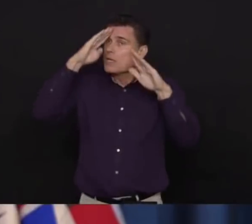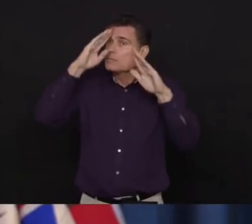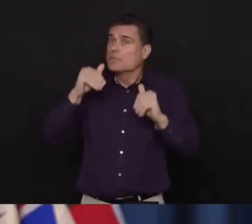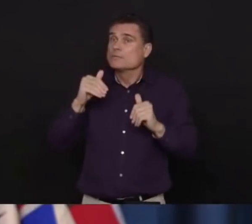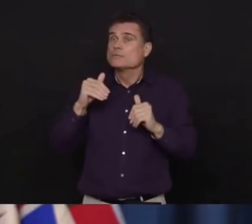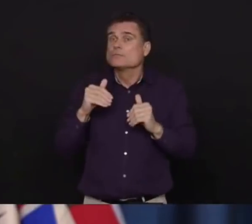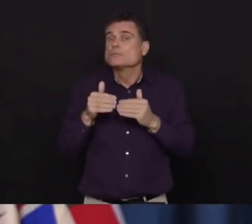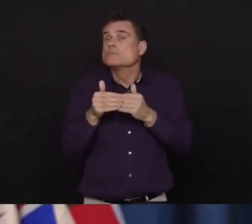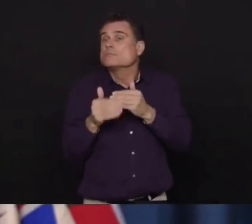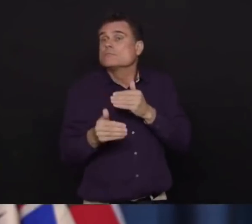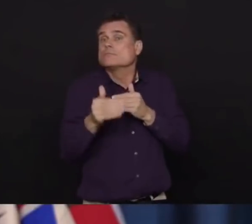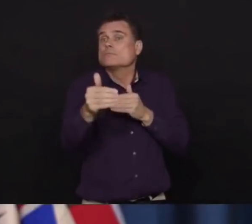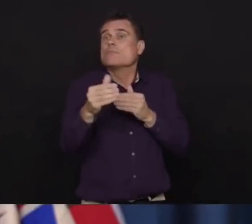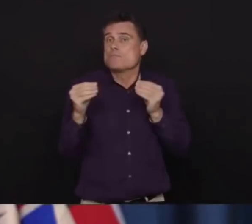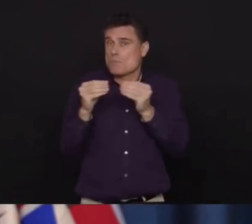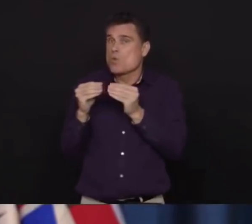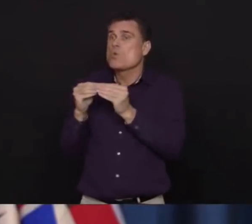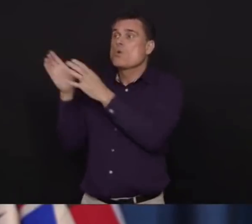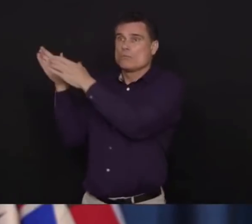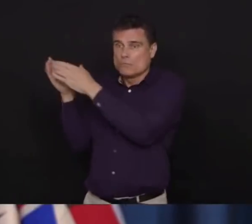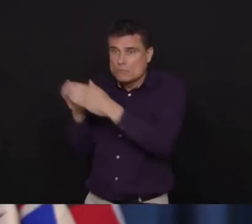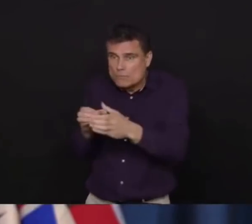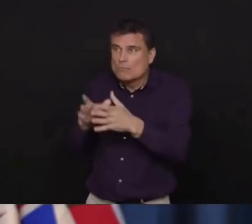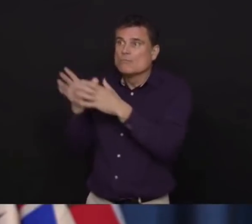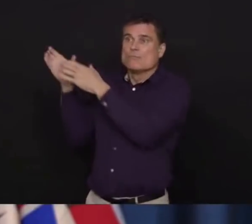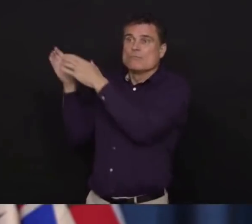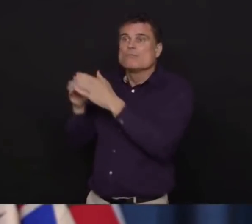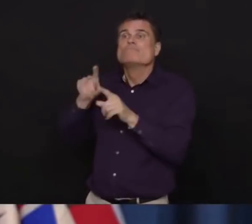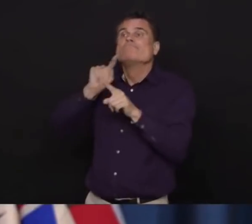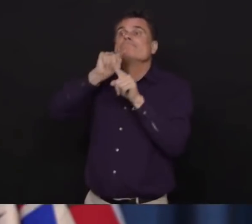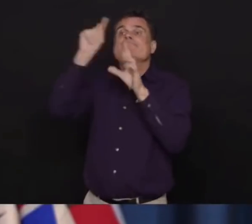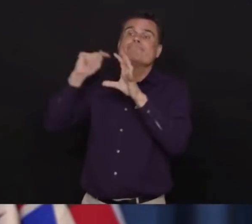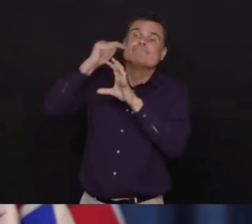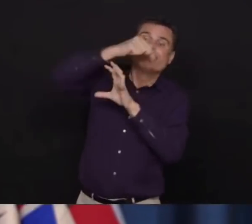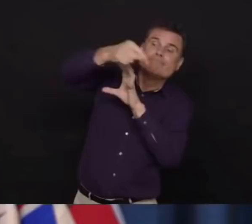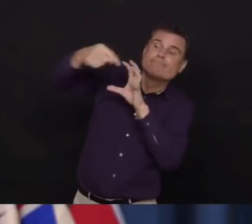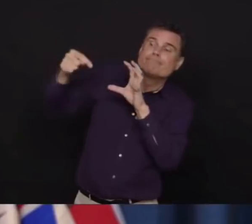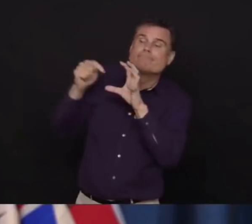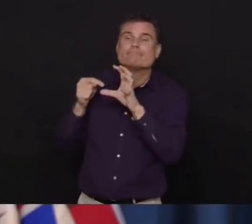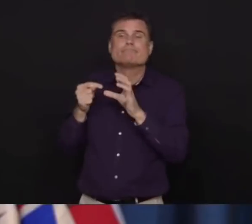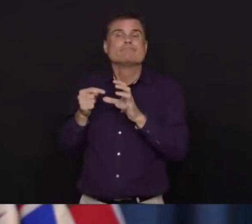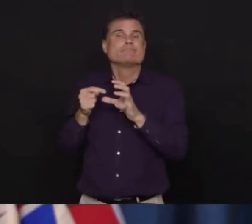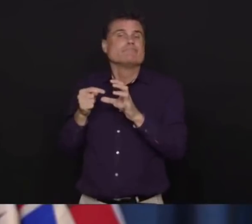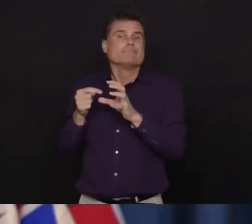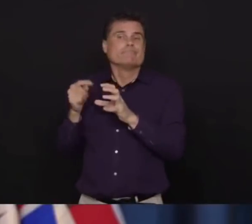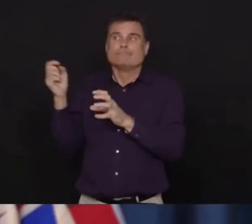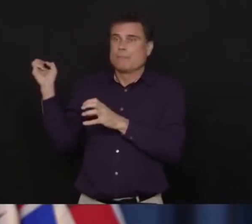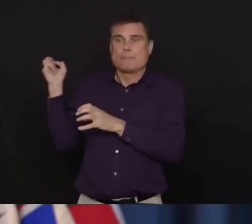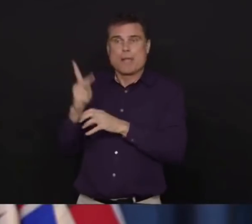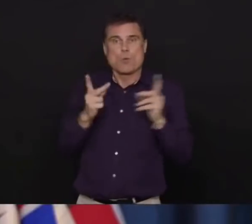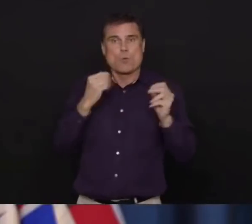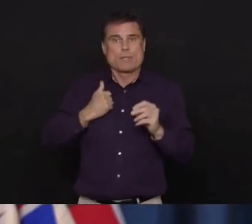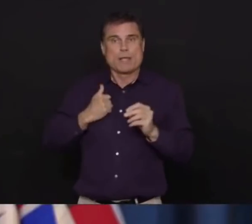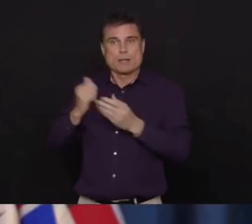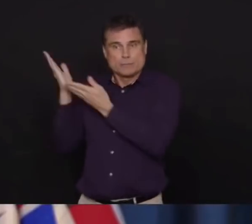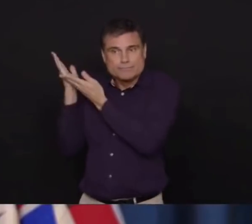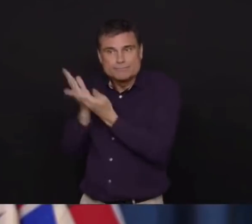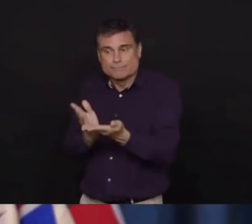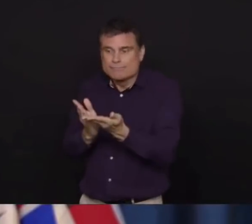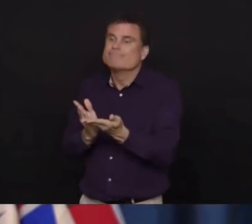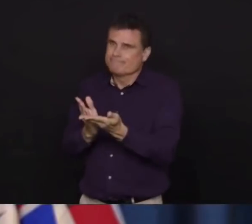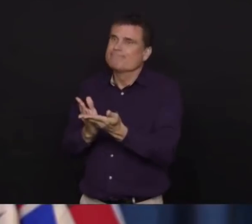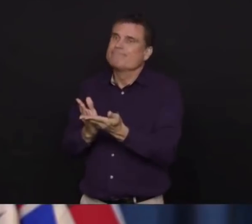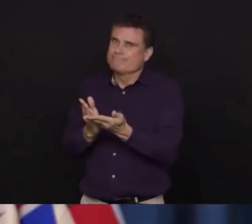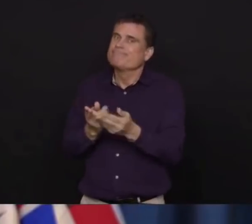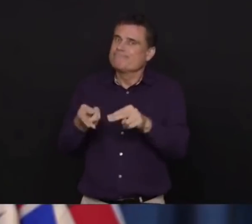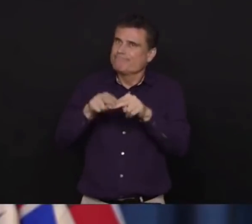people so that they are able to effectively isolate, and that we have no transmission should anybody become ill. I